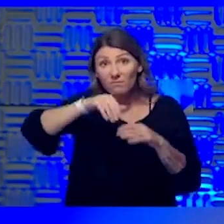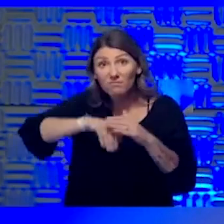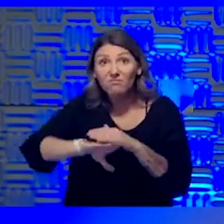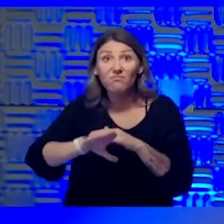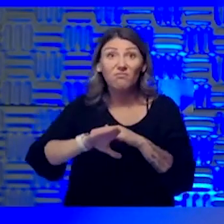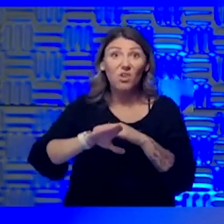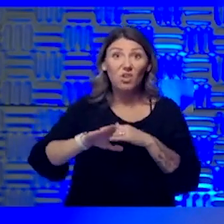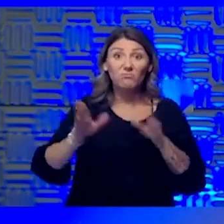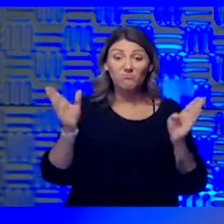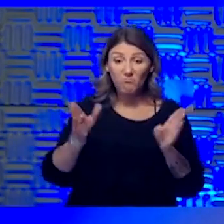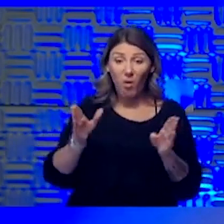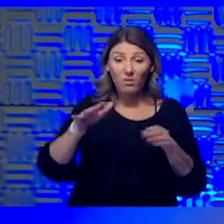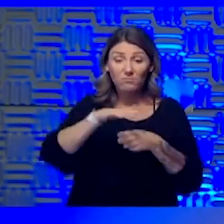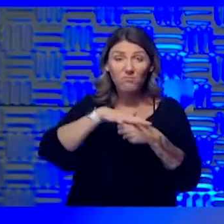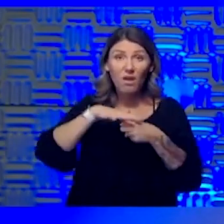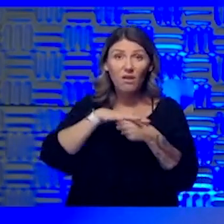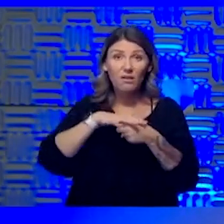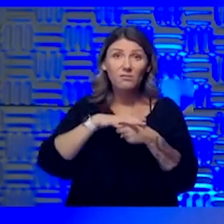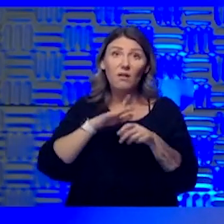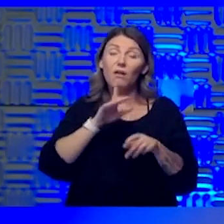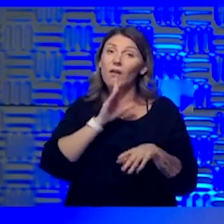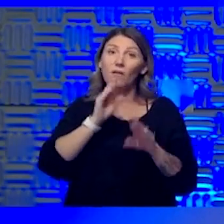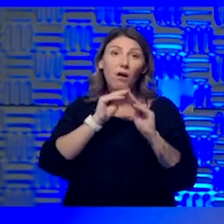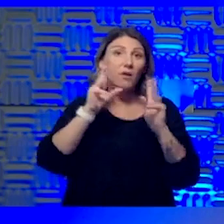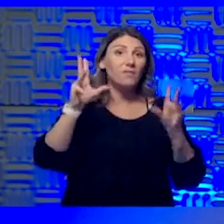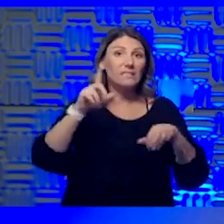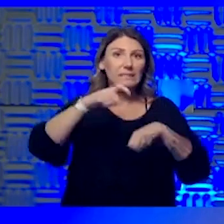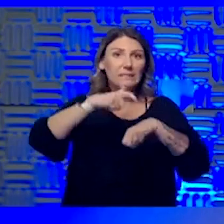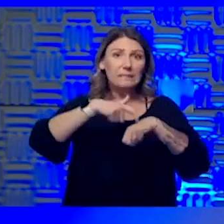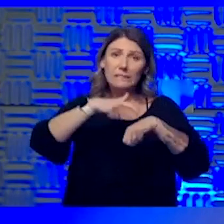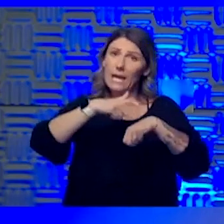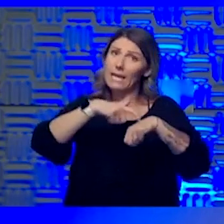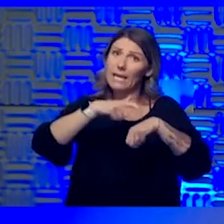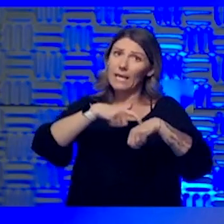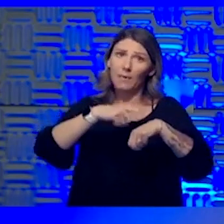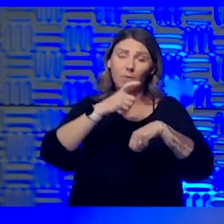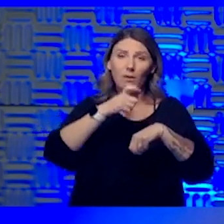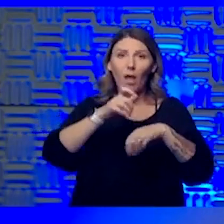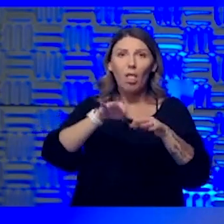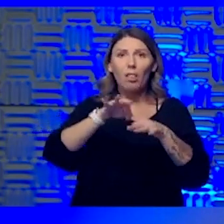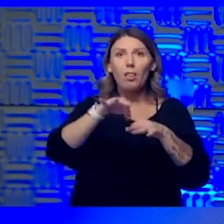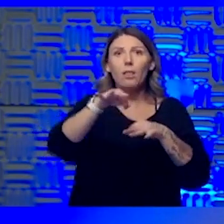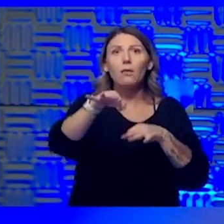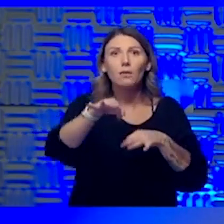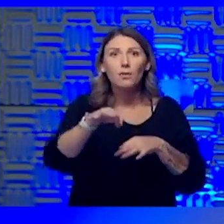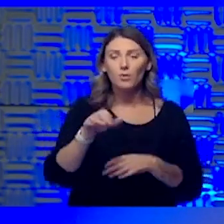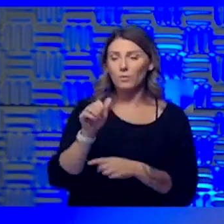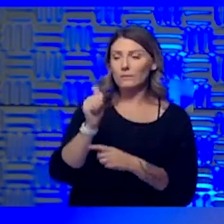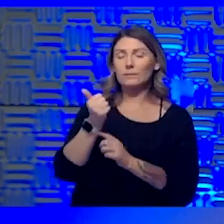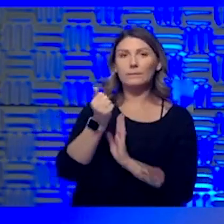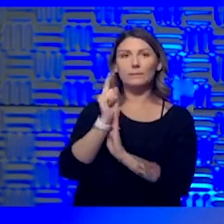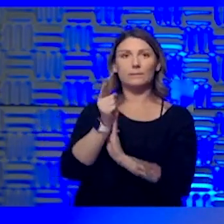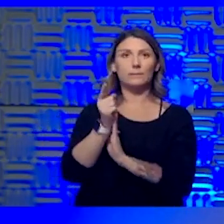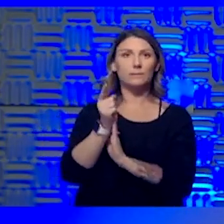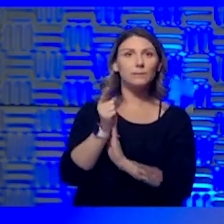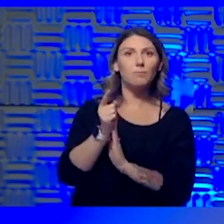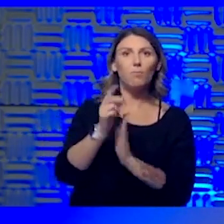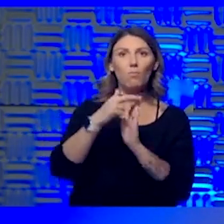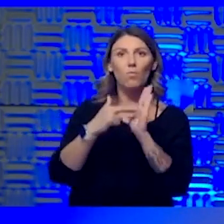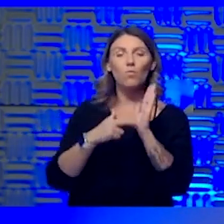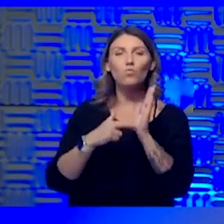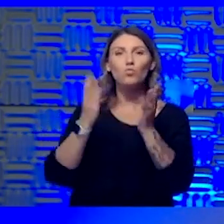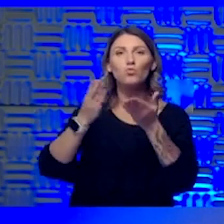time, obviously you don't want to be in there too long. Uh, we know that there was that 10 minute rule, um, proposed by mayor Lucas